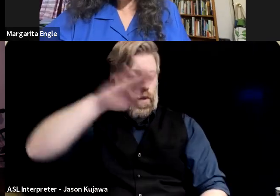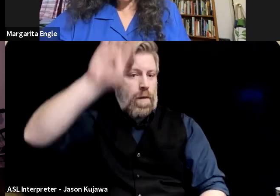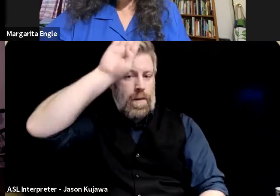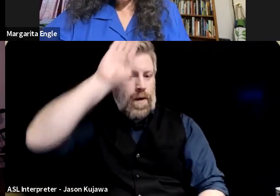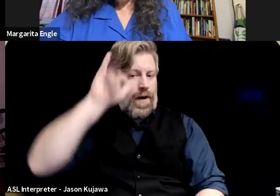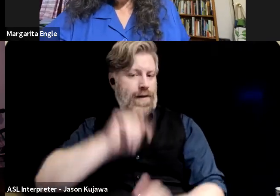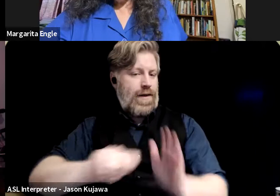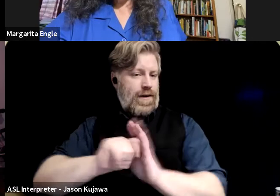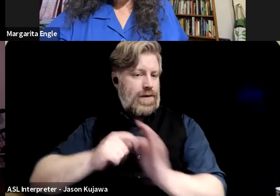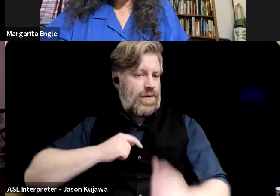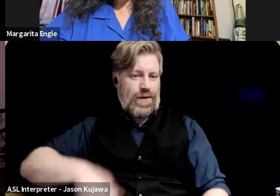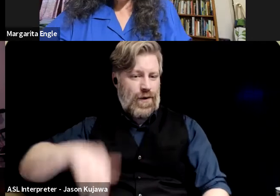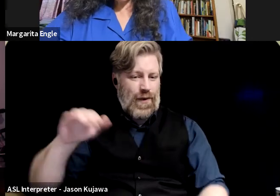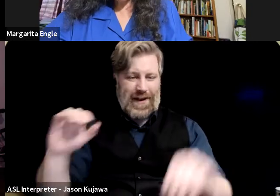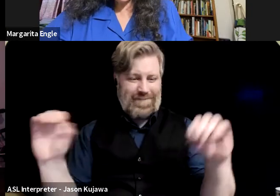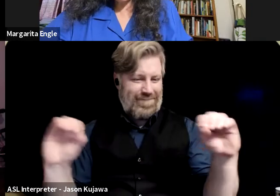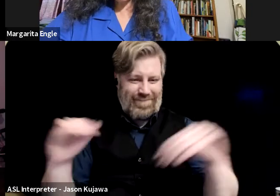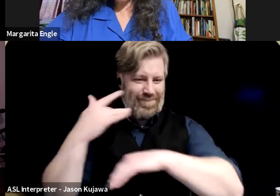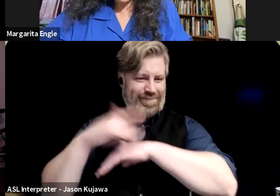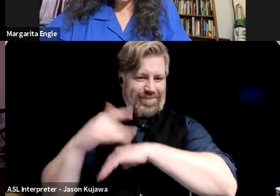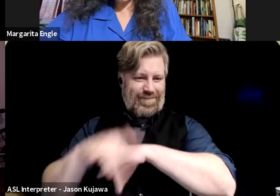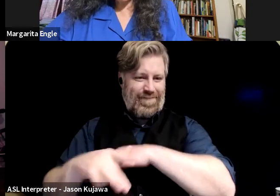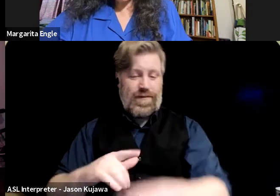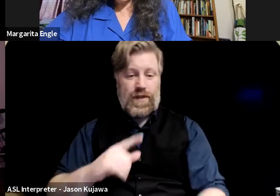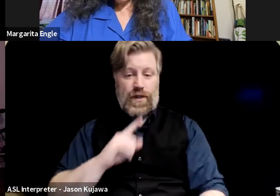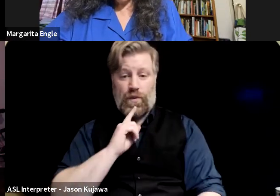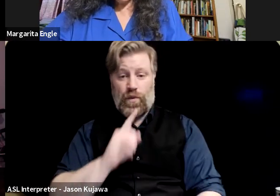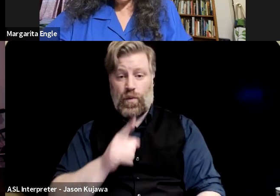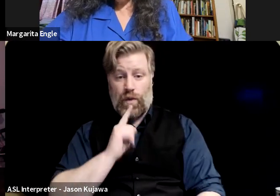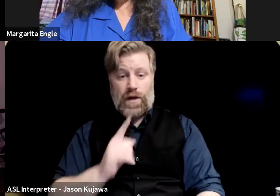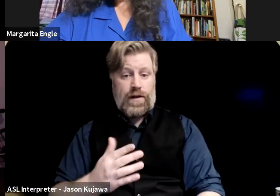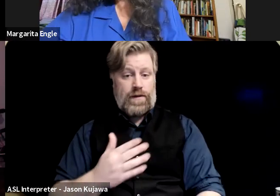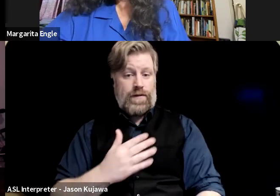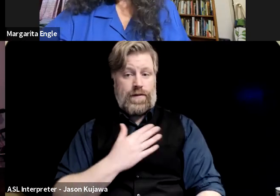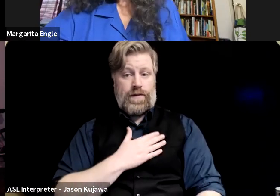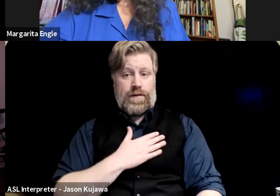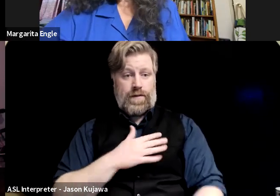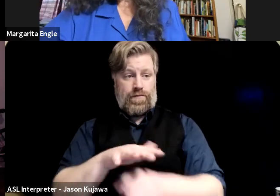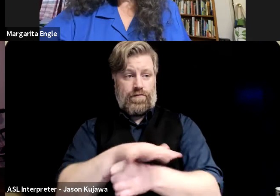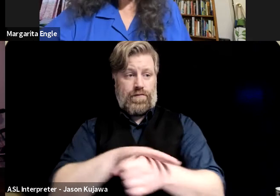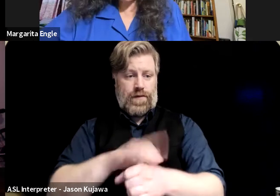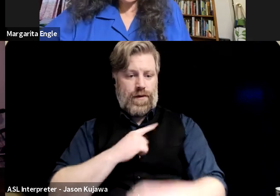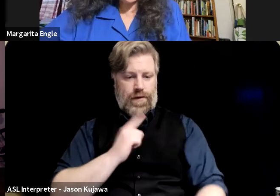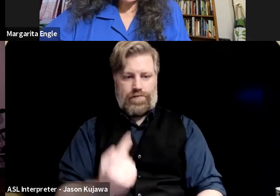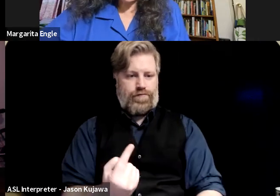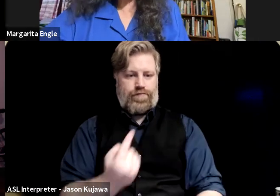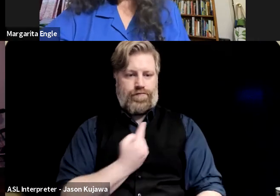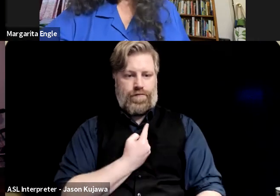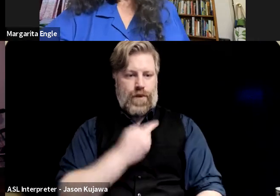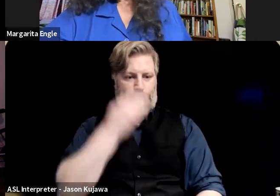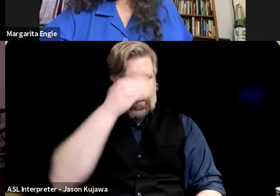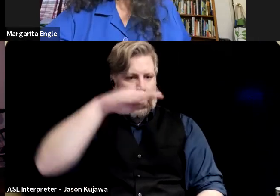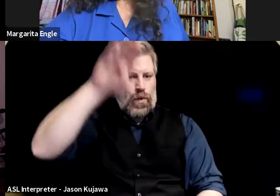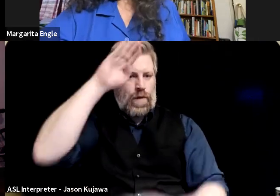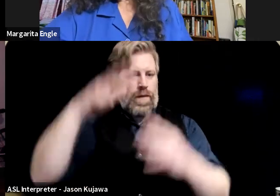when I was growing up, and, in fact, I was the only Cuban-American, uh, that I knew in Los Angeles at that